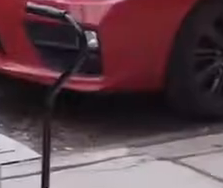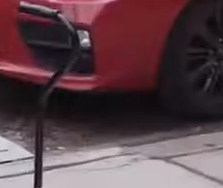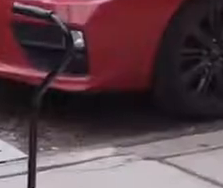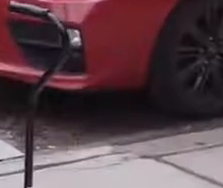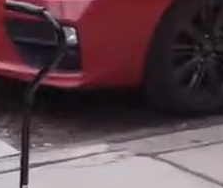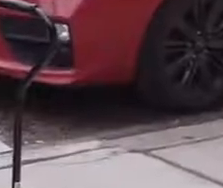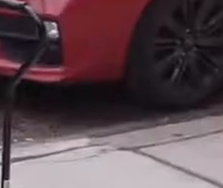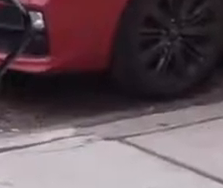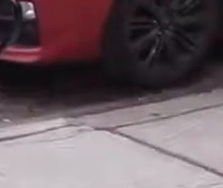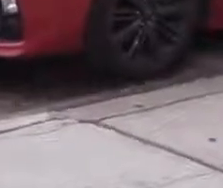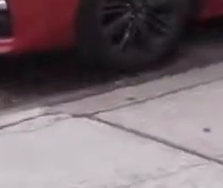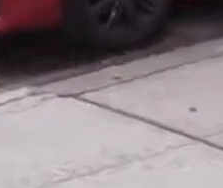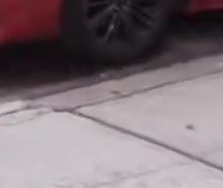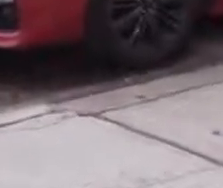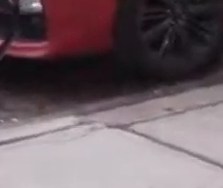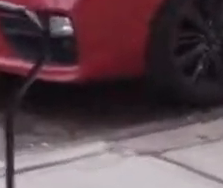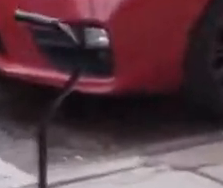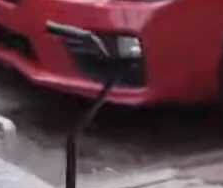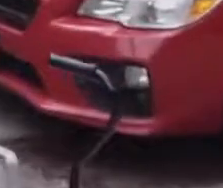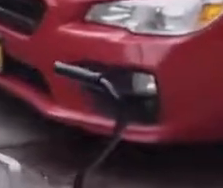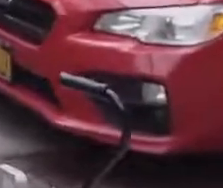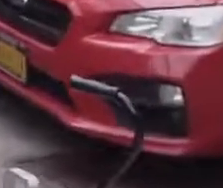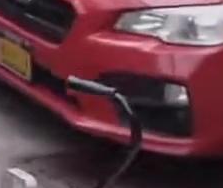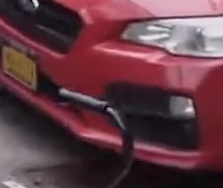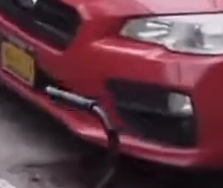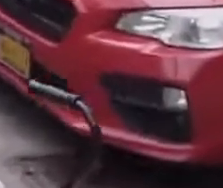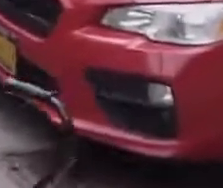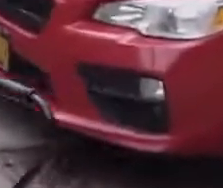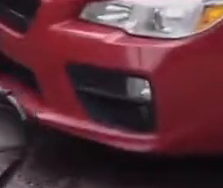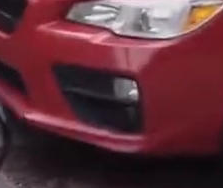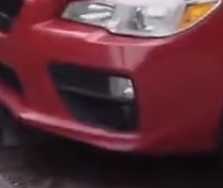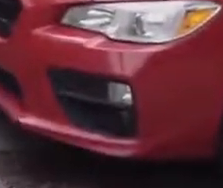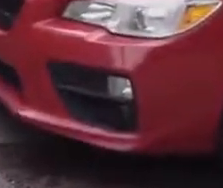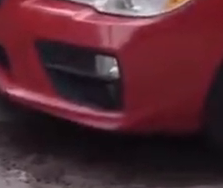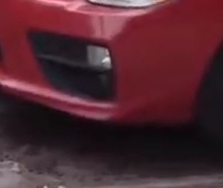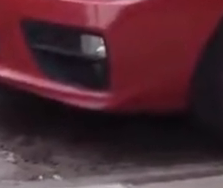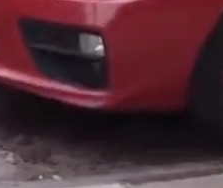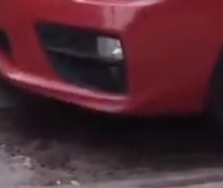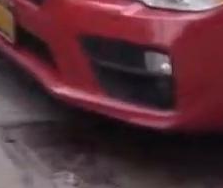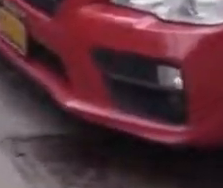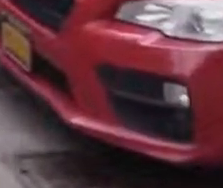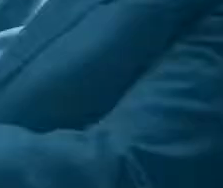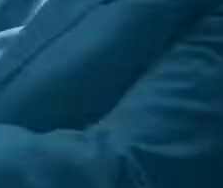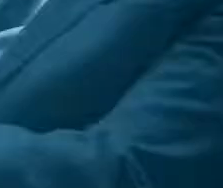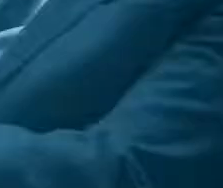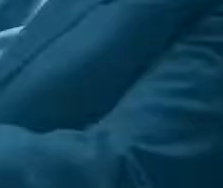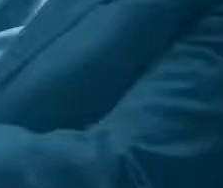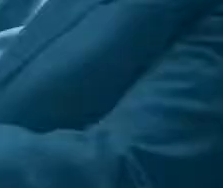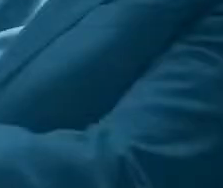How are you? This is my mom. Good day. Nice meeting. It's a pleasure meeting you.